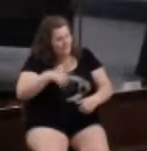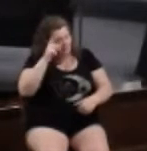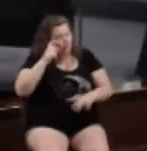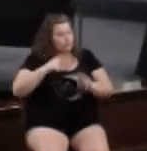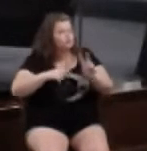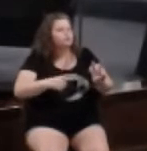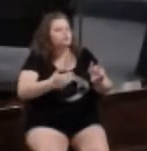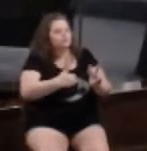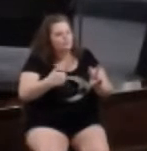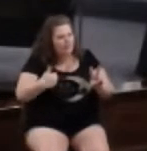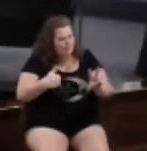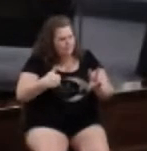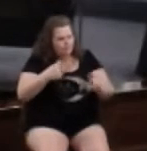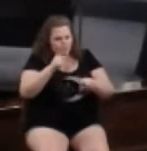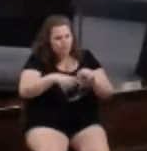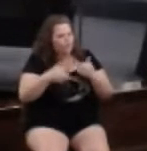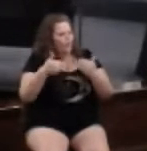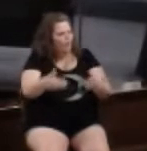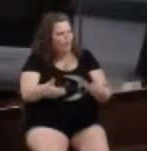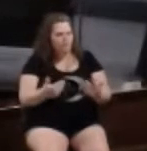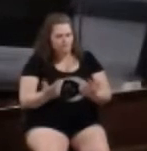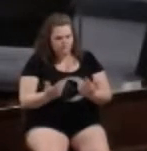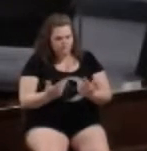members couldn't get along.